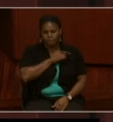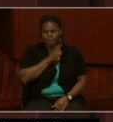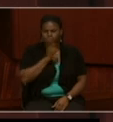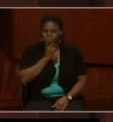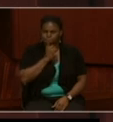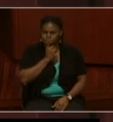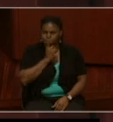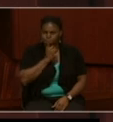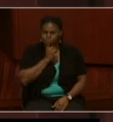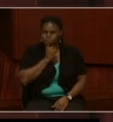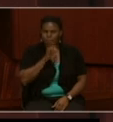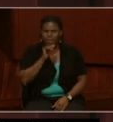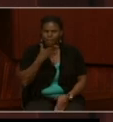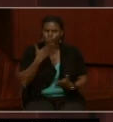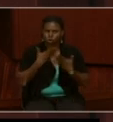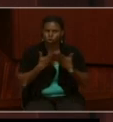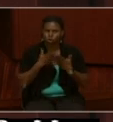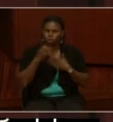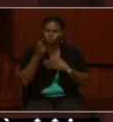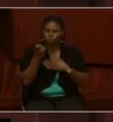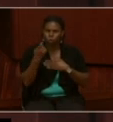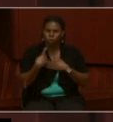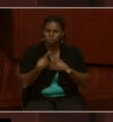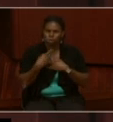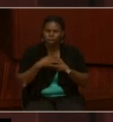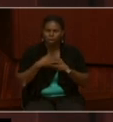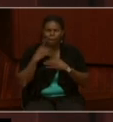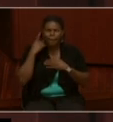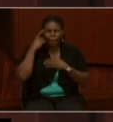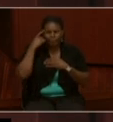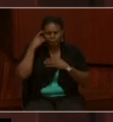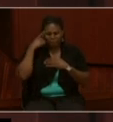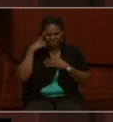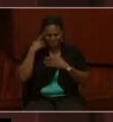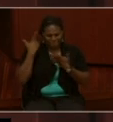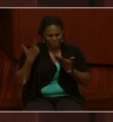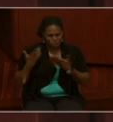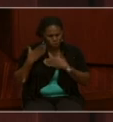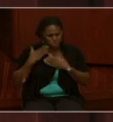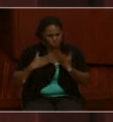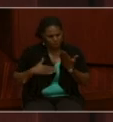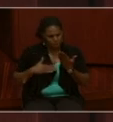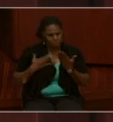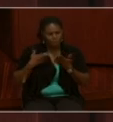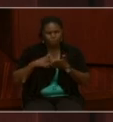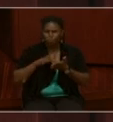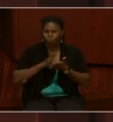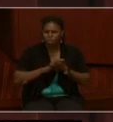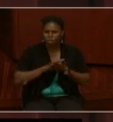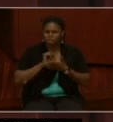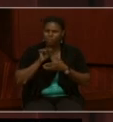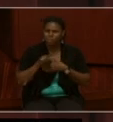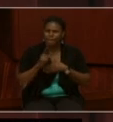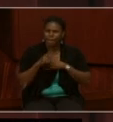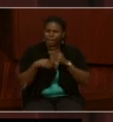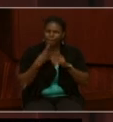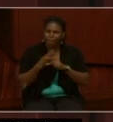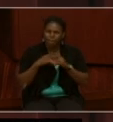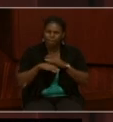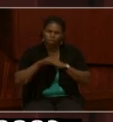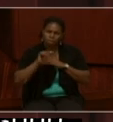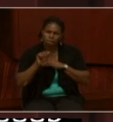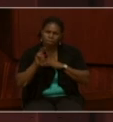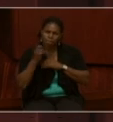That's a very good question. There are some records of that type out at Archives II, but if I